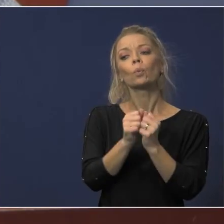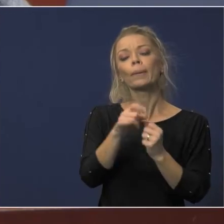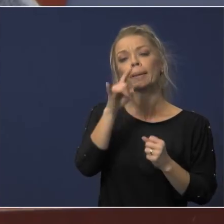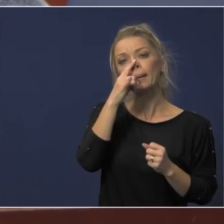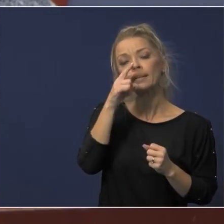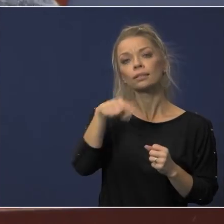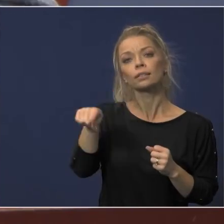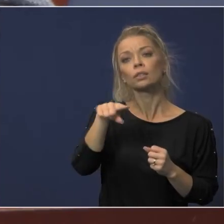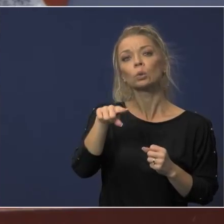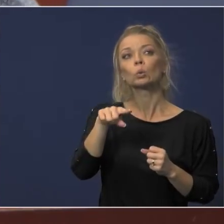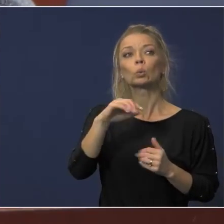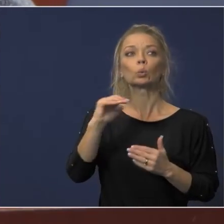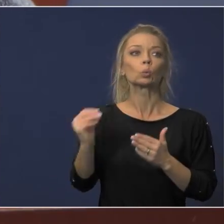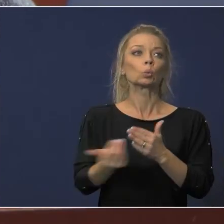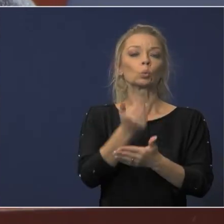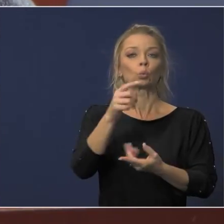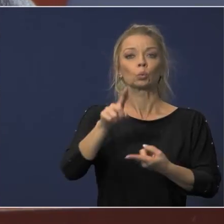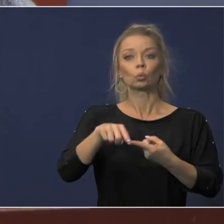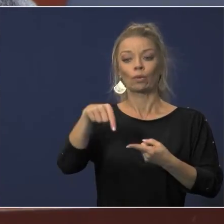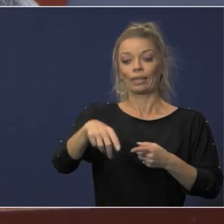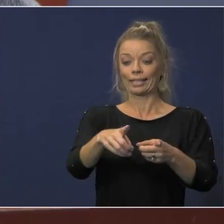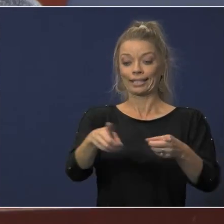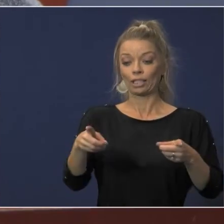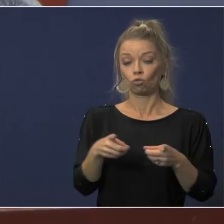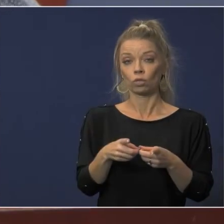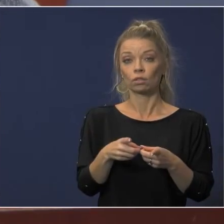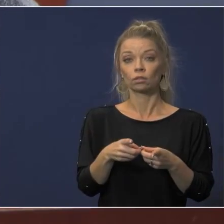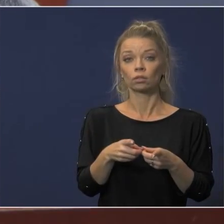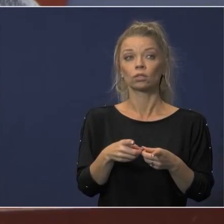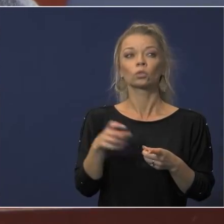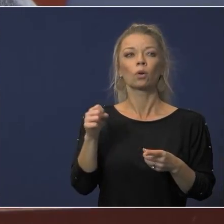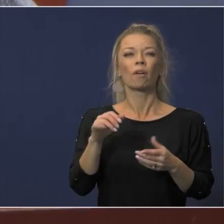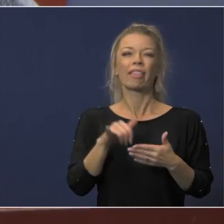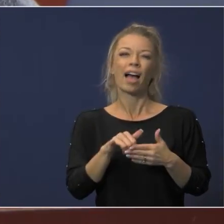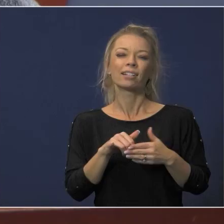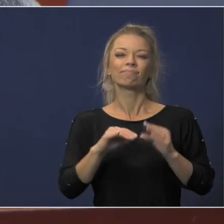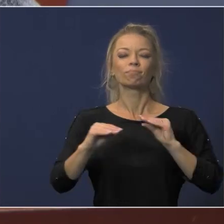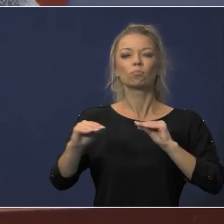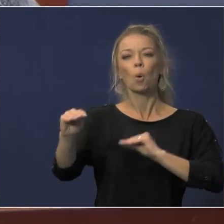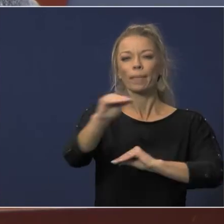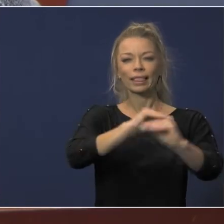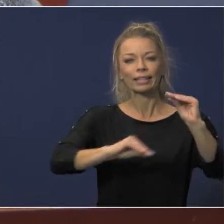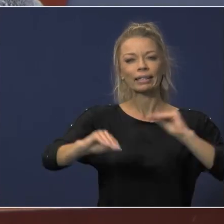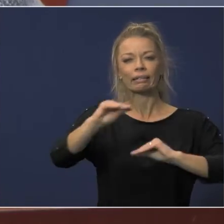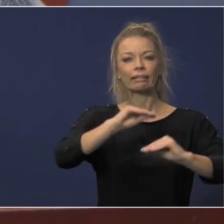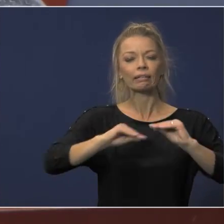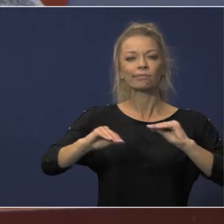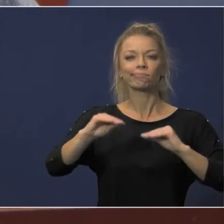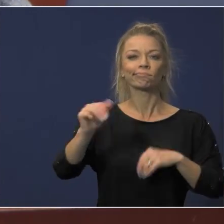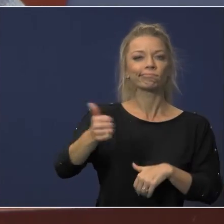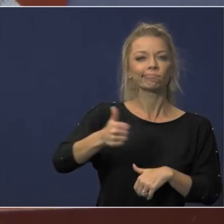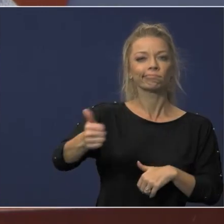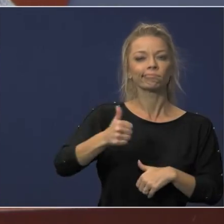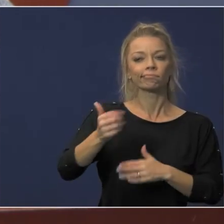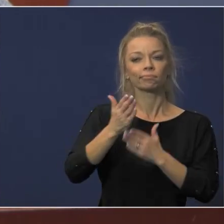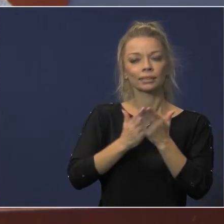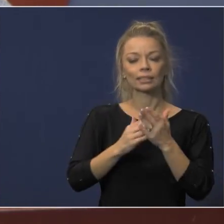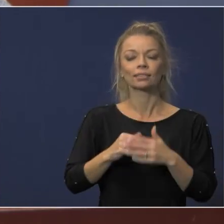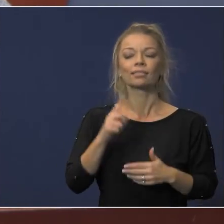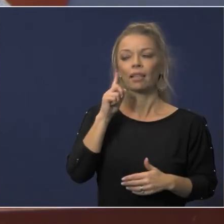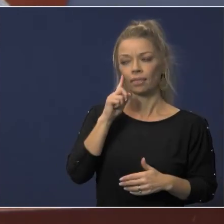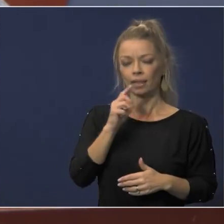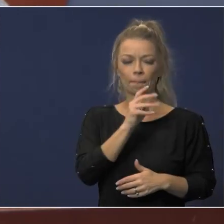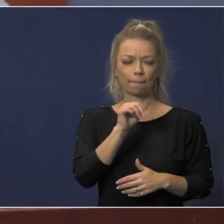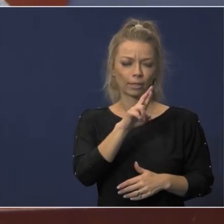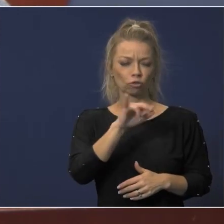are new to to the district so they're that mobility piece and uh i think i think mr jackson asked us to look